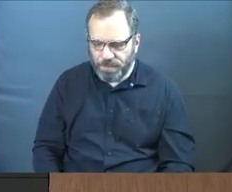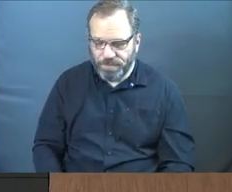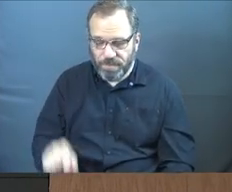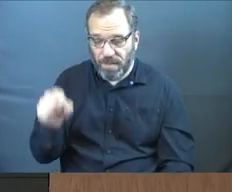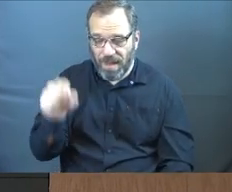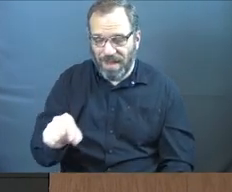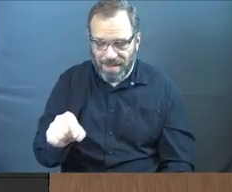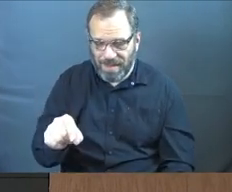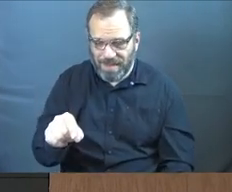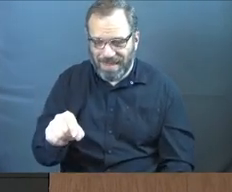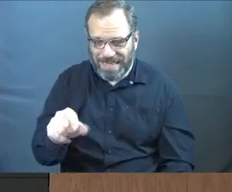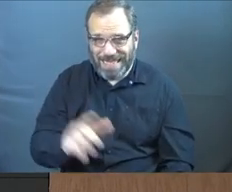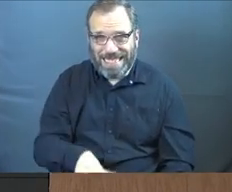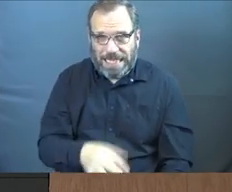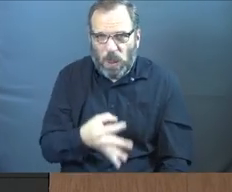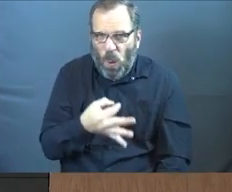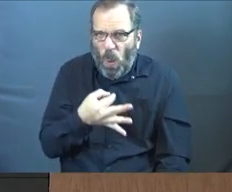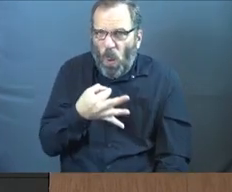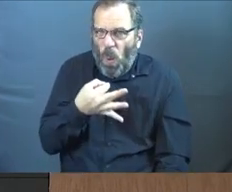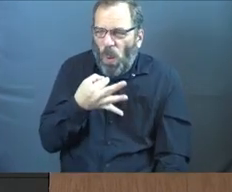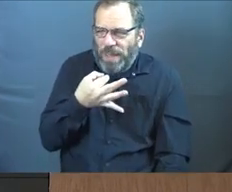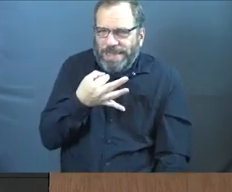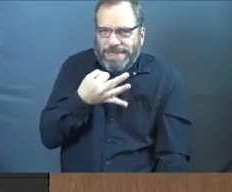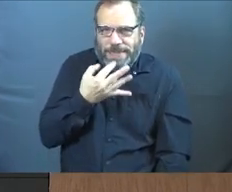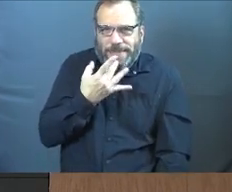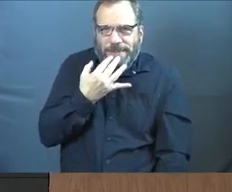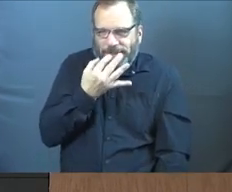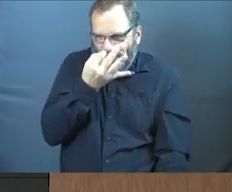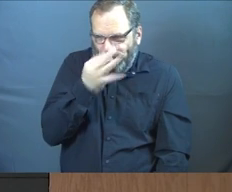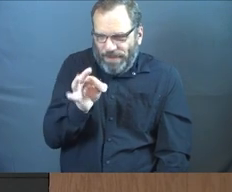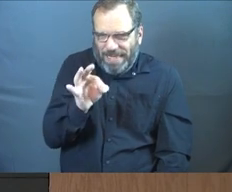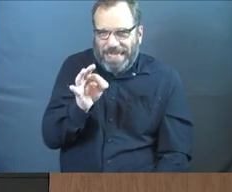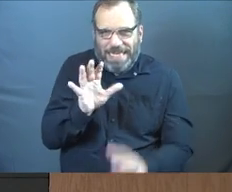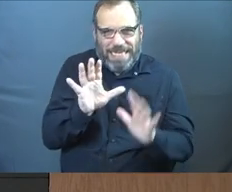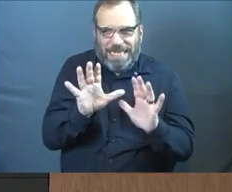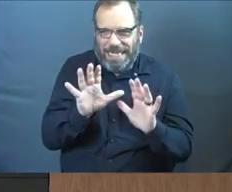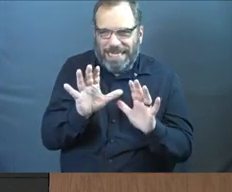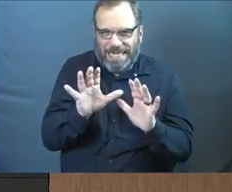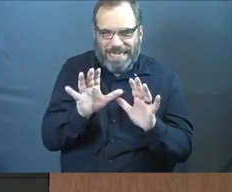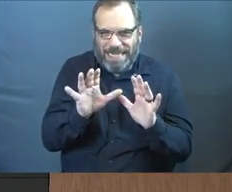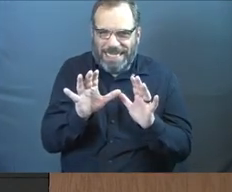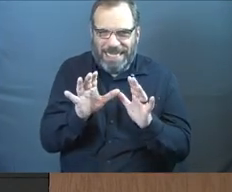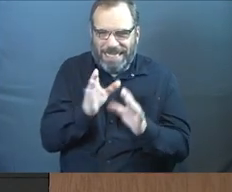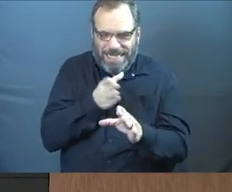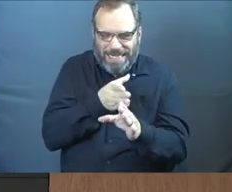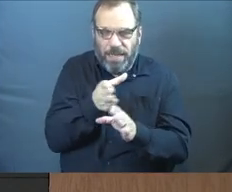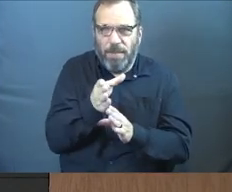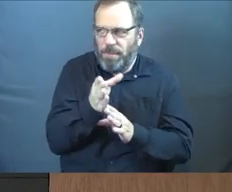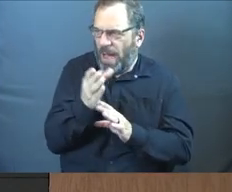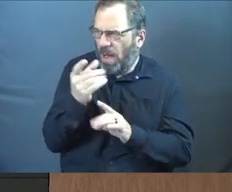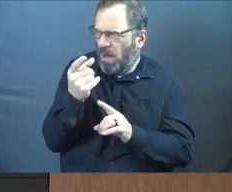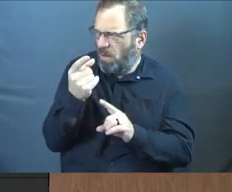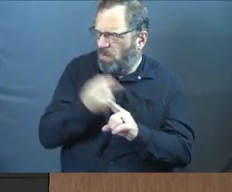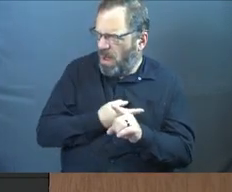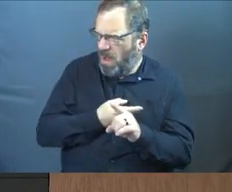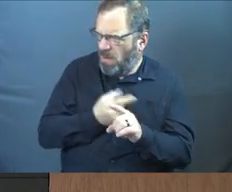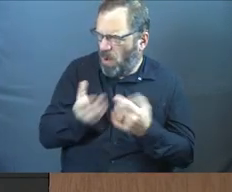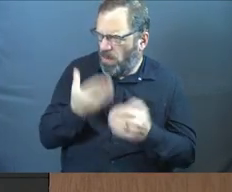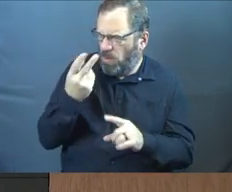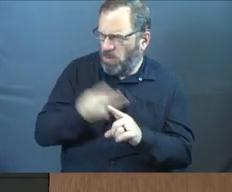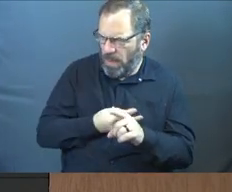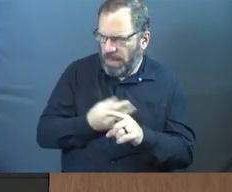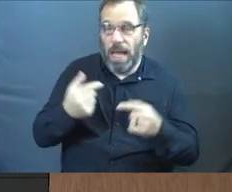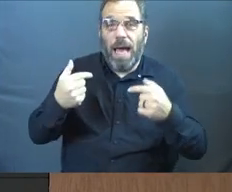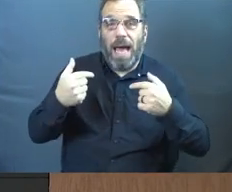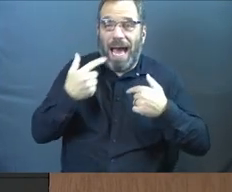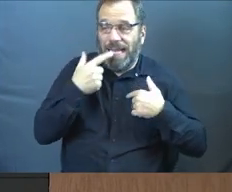This is a tightrope. If you've been at our church long, you know that about a month and a half ago or so, I said I was